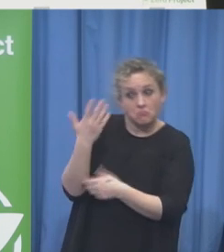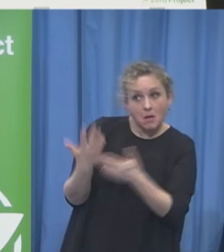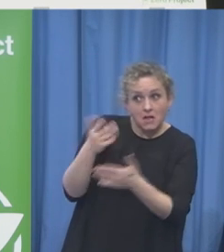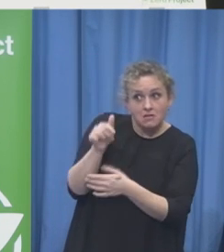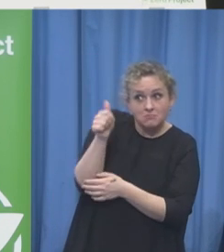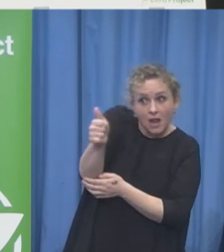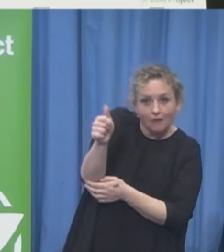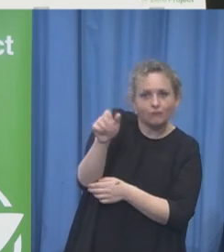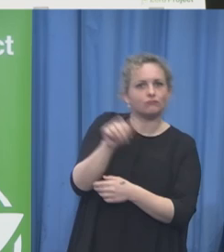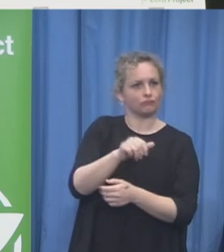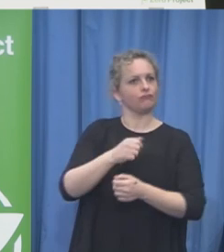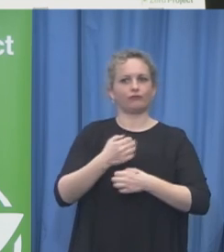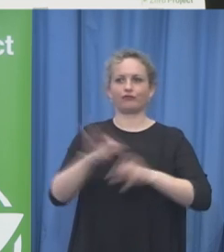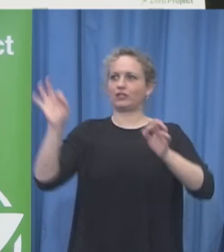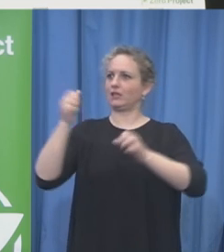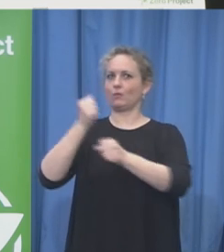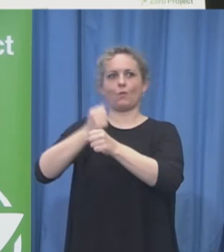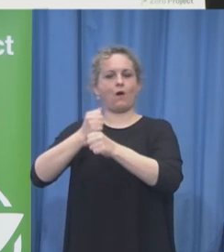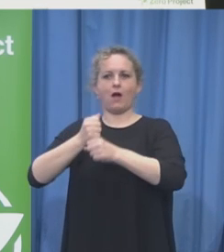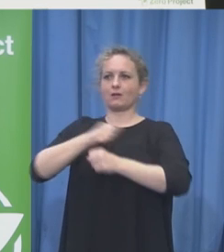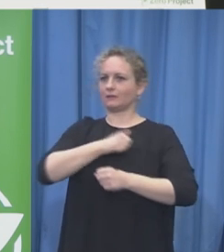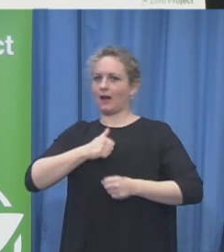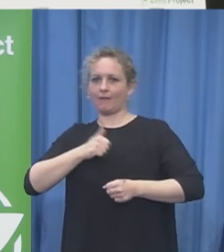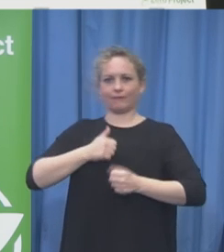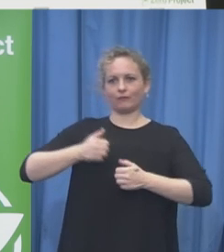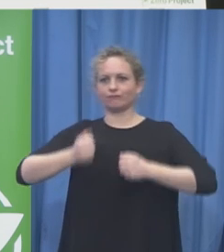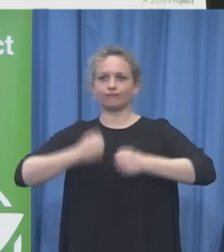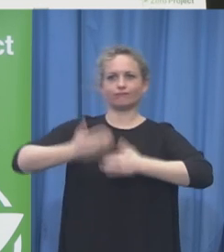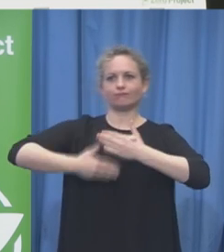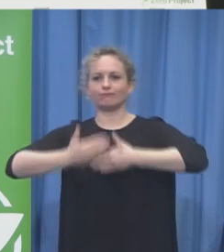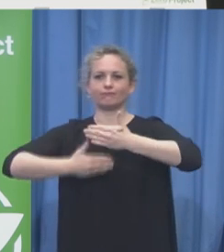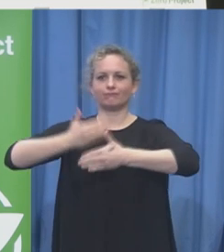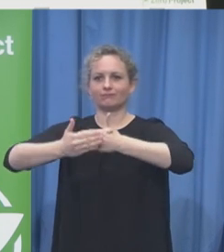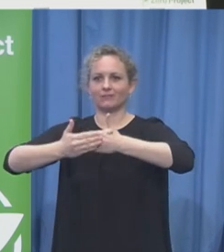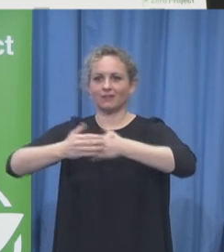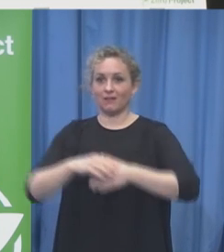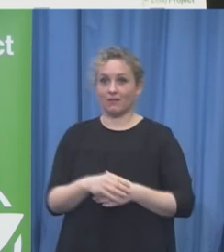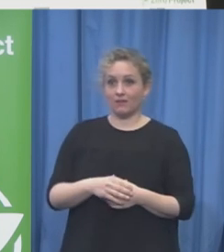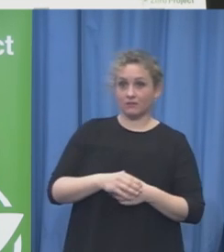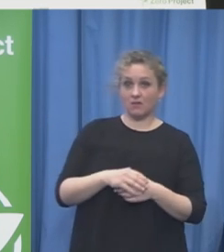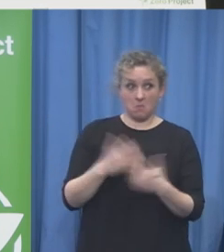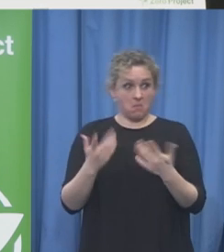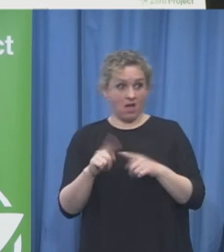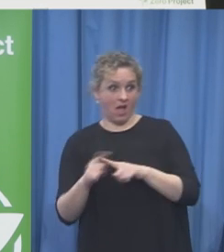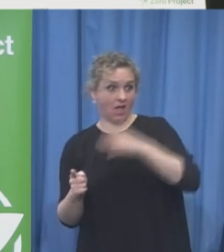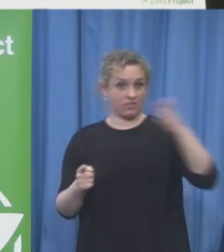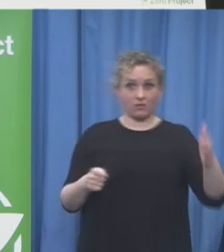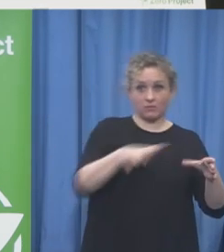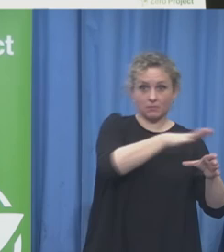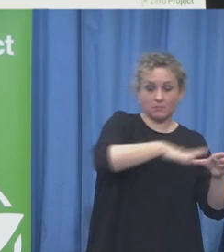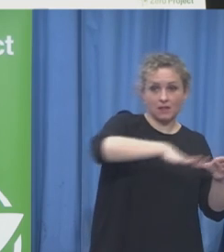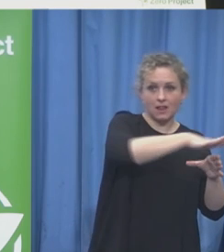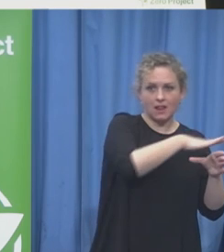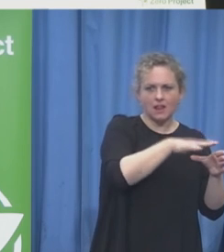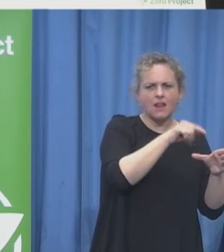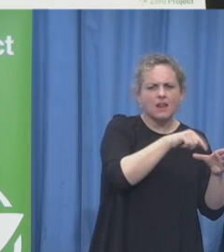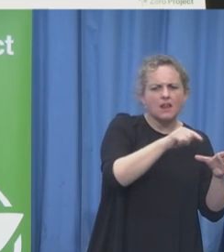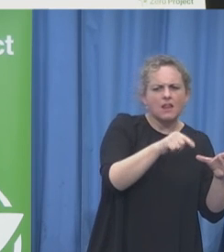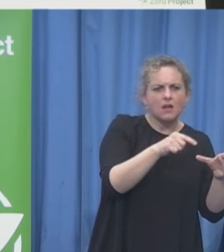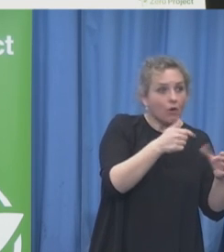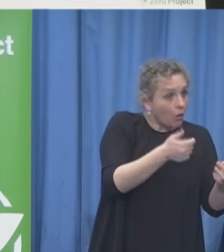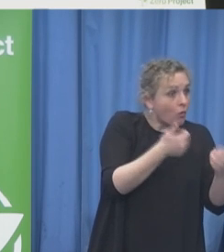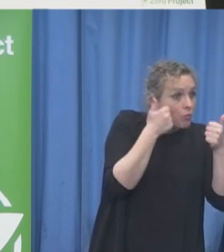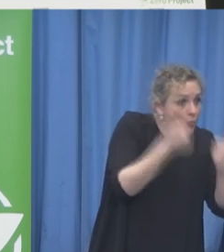life. And besides, it is good for business because you hire people with the needed ability